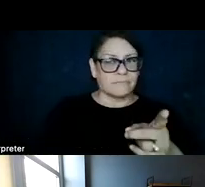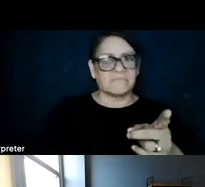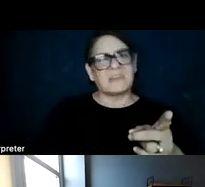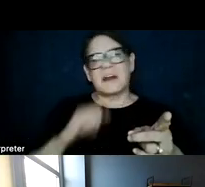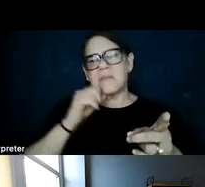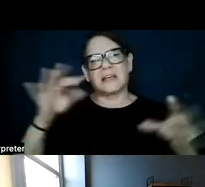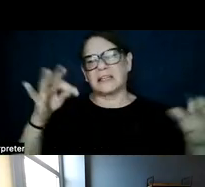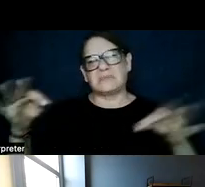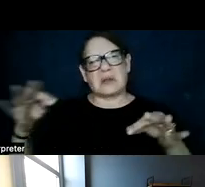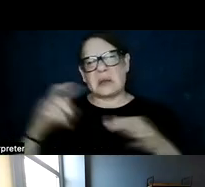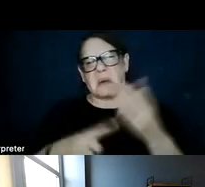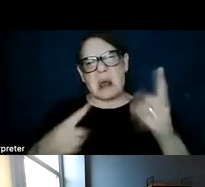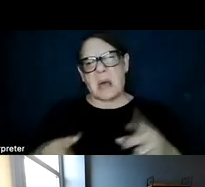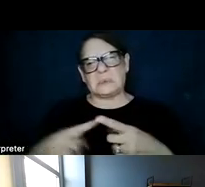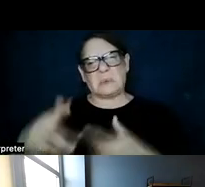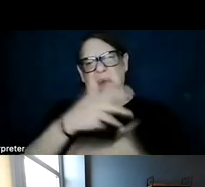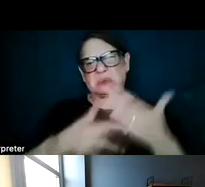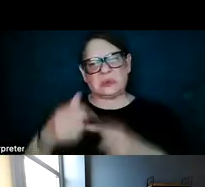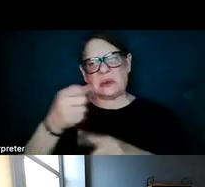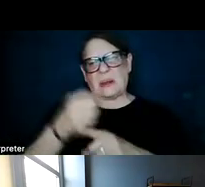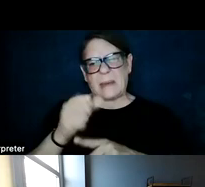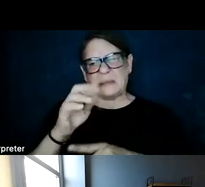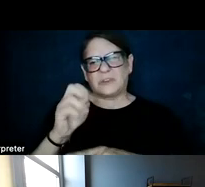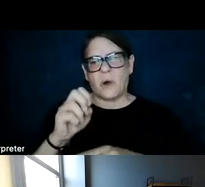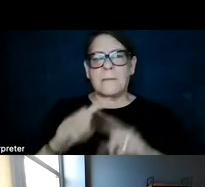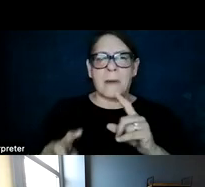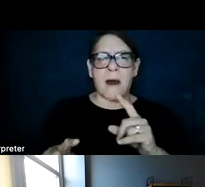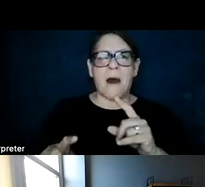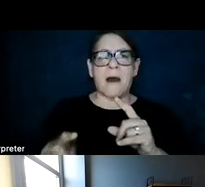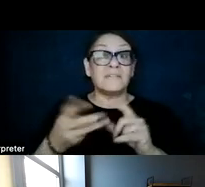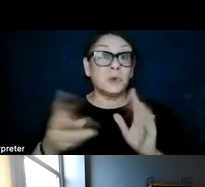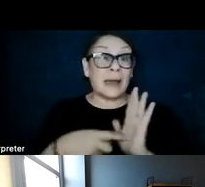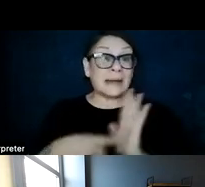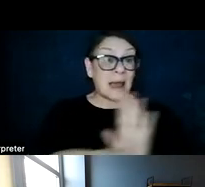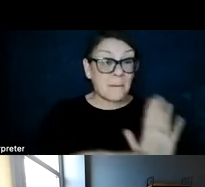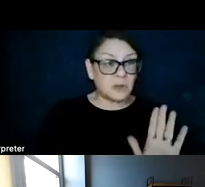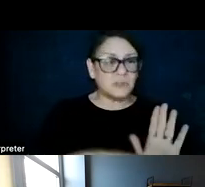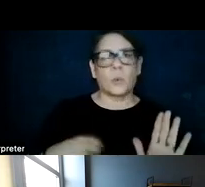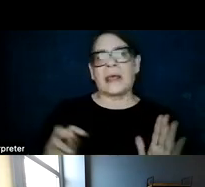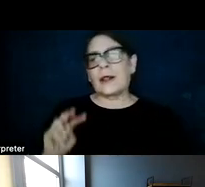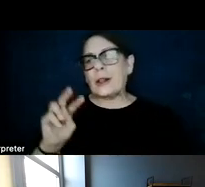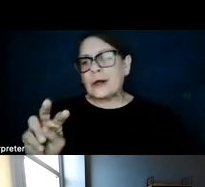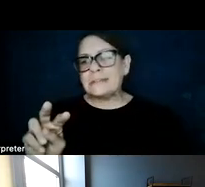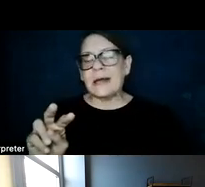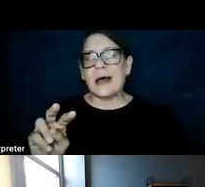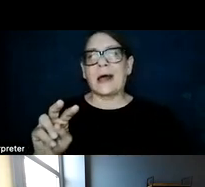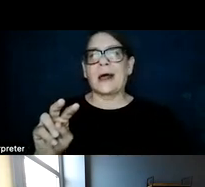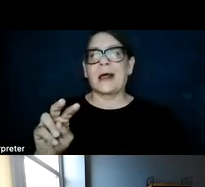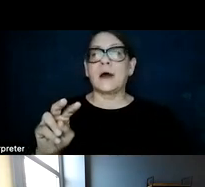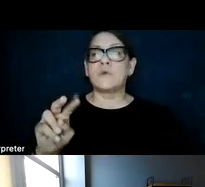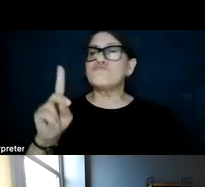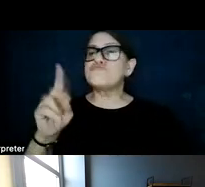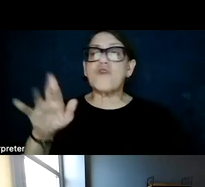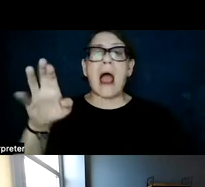details of what went into the social impact score but just to provide a few examples, we looked at prime farmland